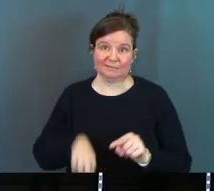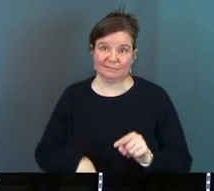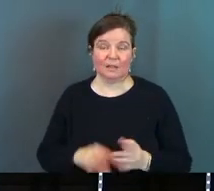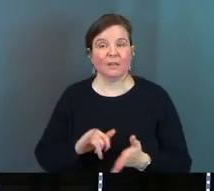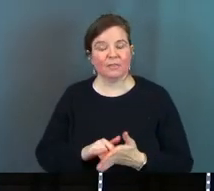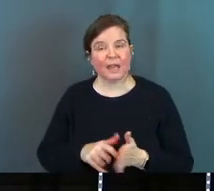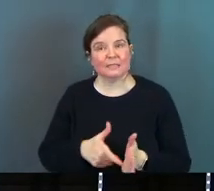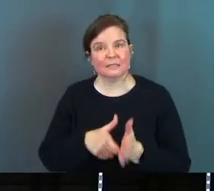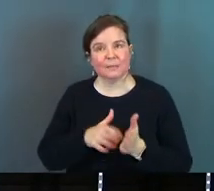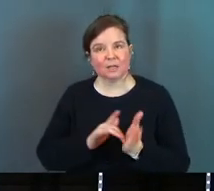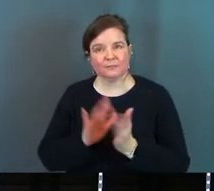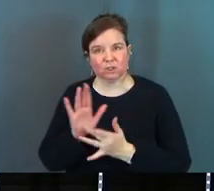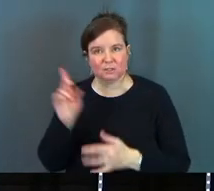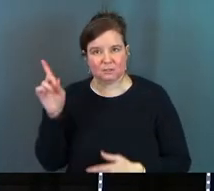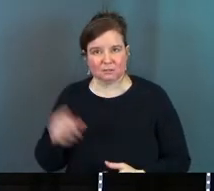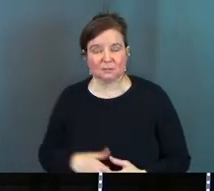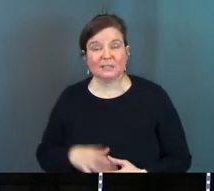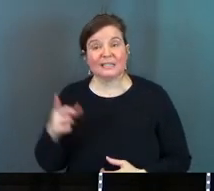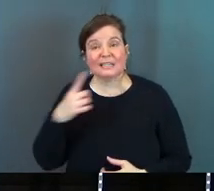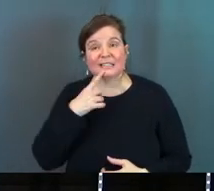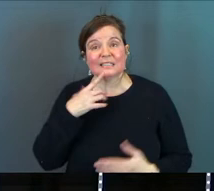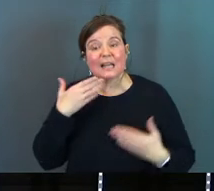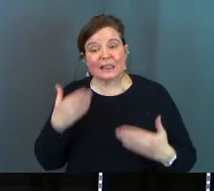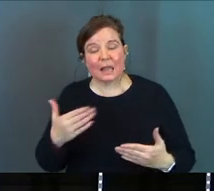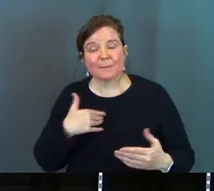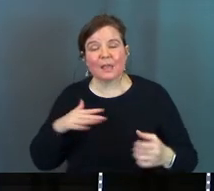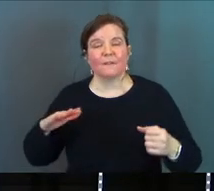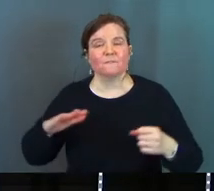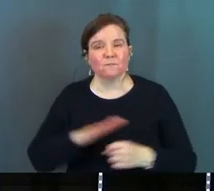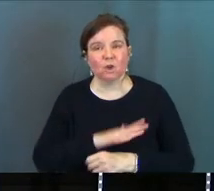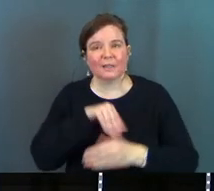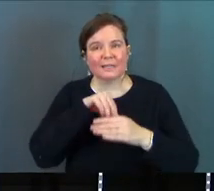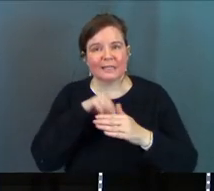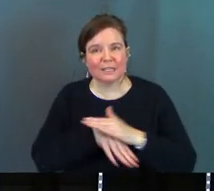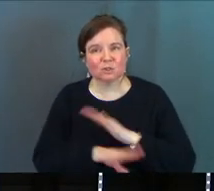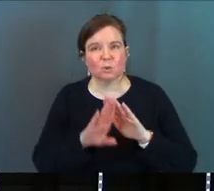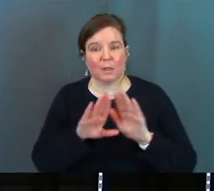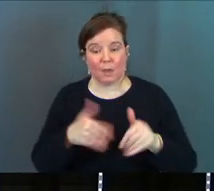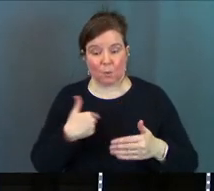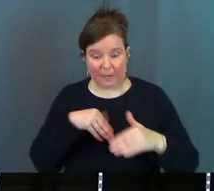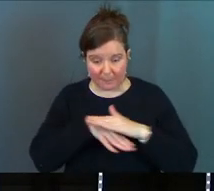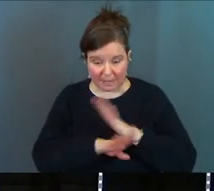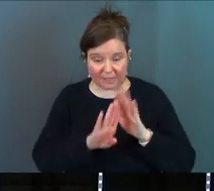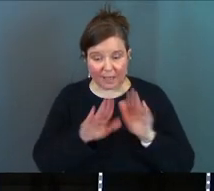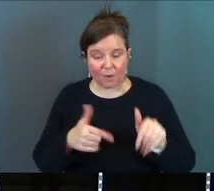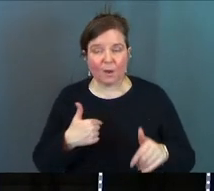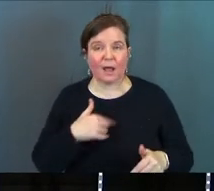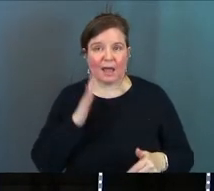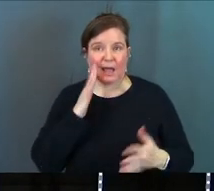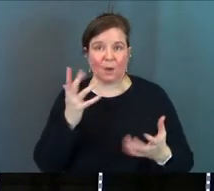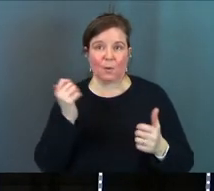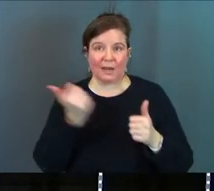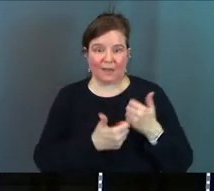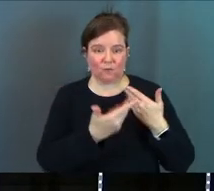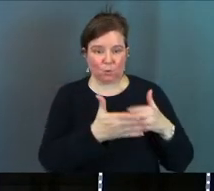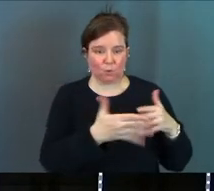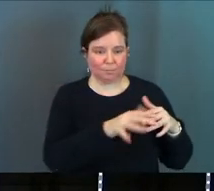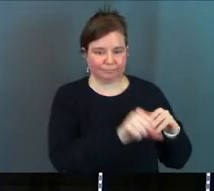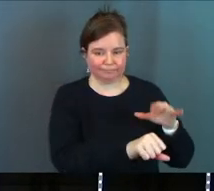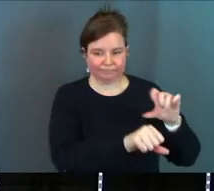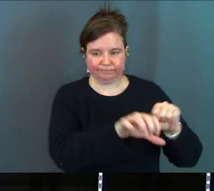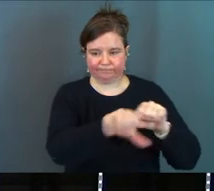that's the demand of Jesus he says let me fully into the house and once I'm in the house I want every room